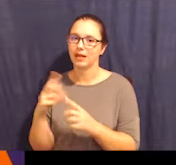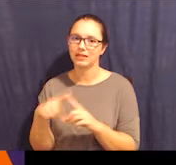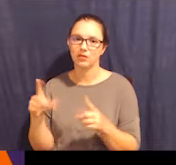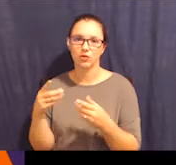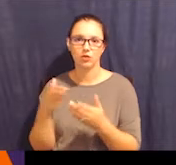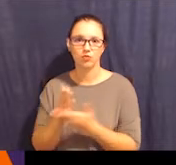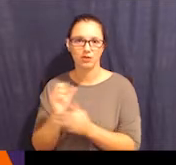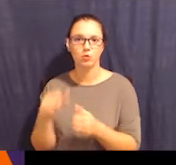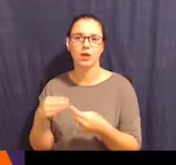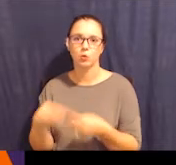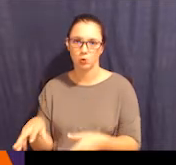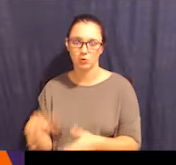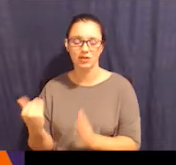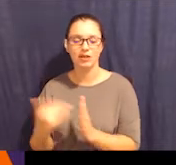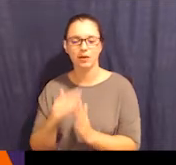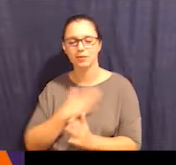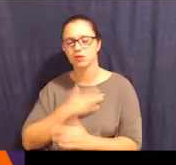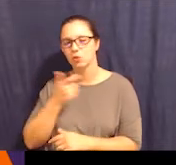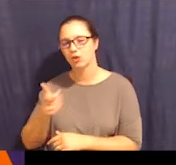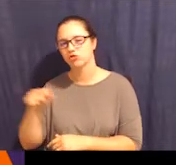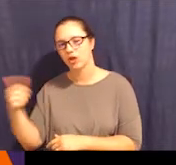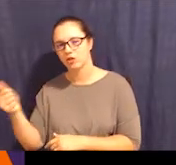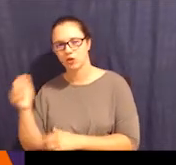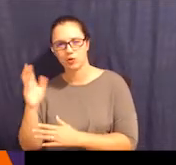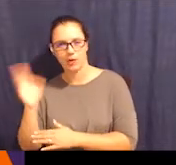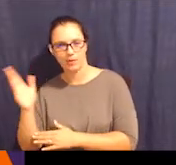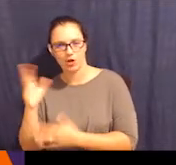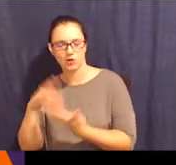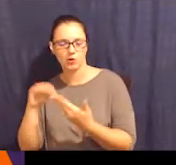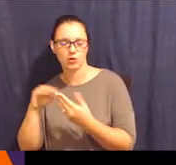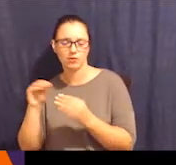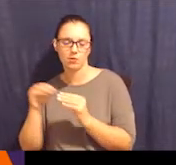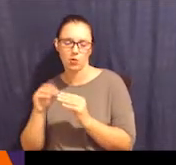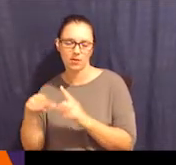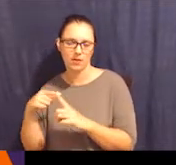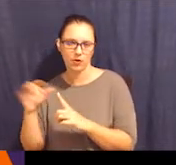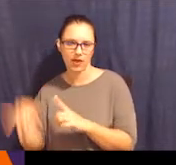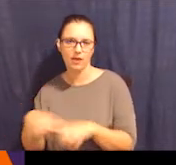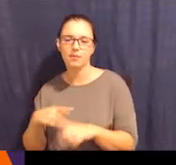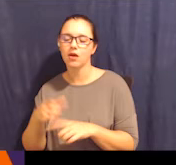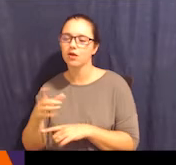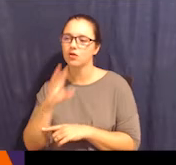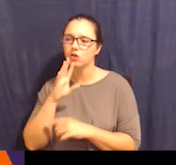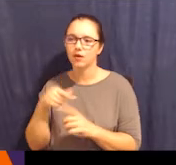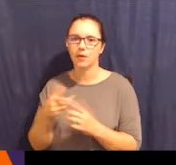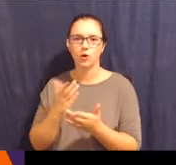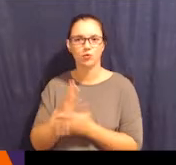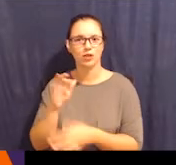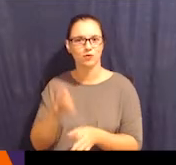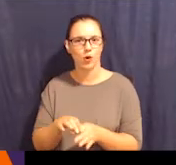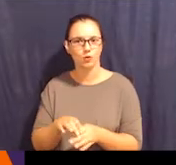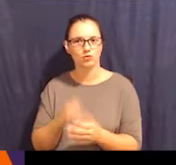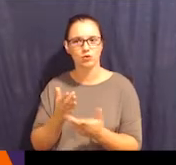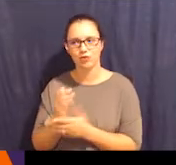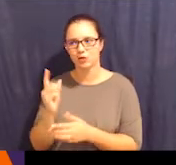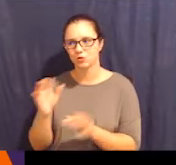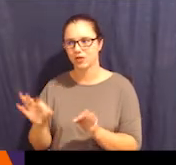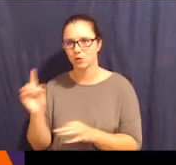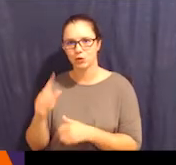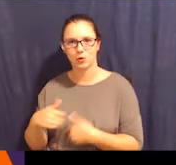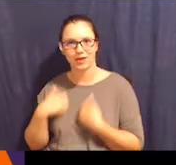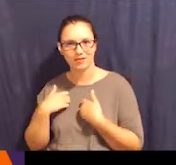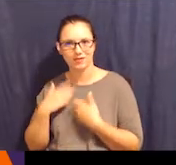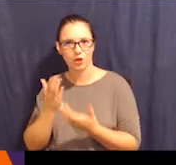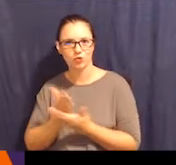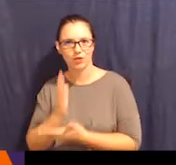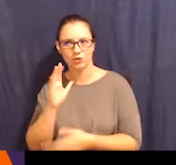of different rights that you can lose. And again, please watch our other webinar to learn more about that. But you were talking about the right to vote, the right to decide where